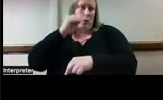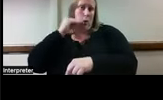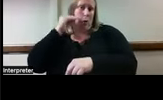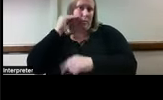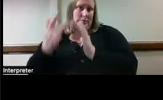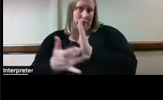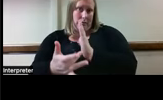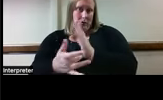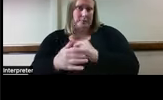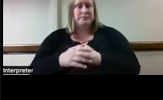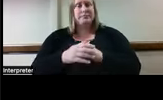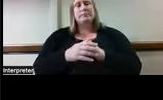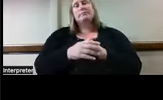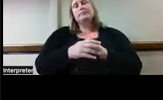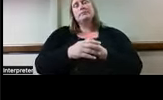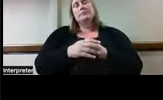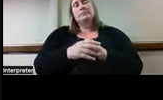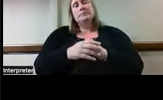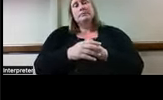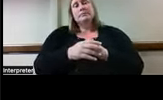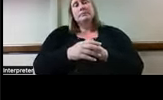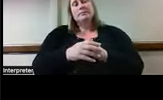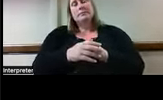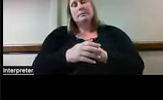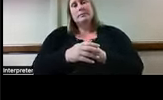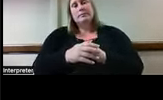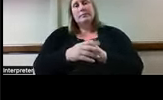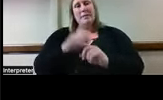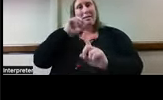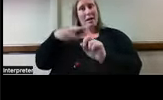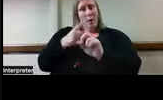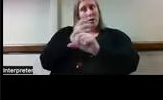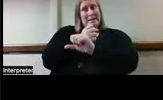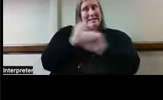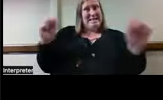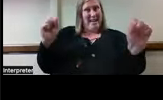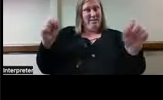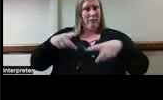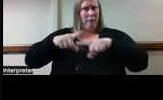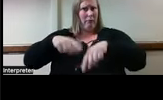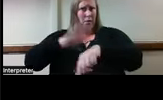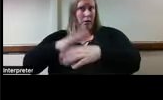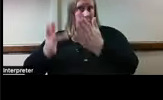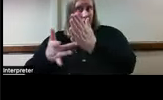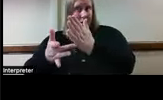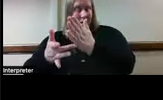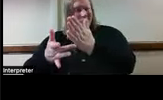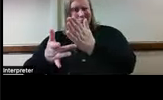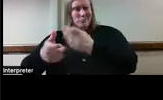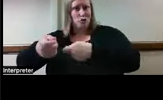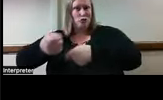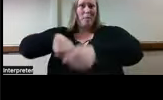Some ethical smart touch points. The safety risk of relying on technology to substitute for human supervision.